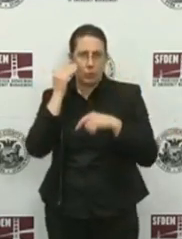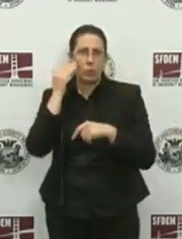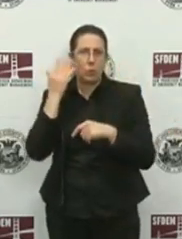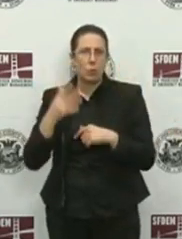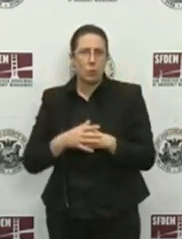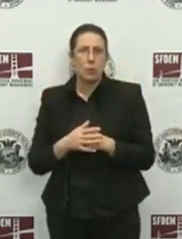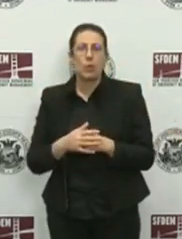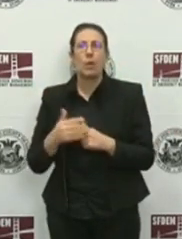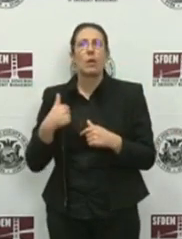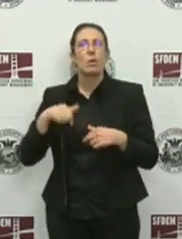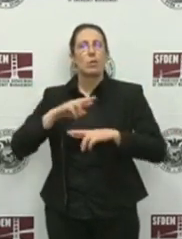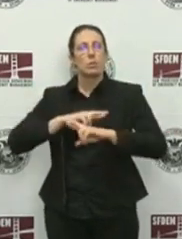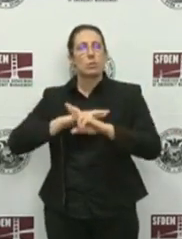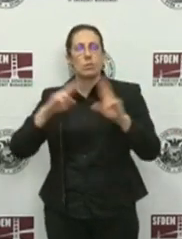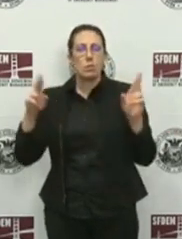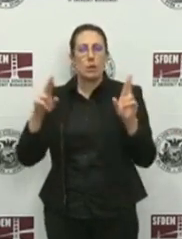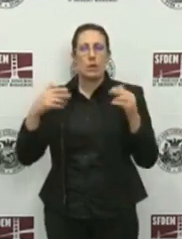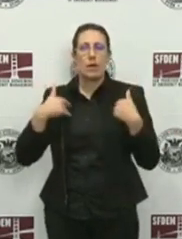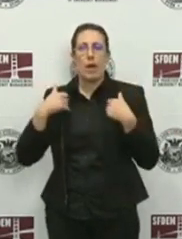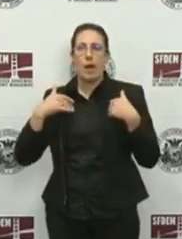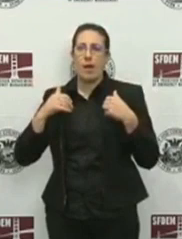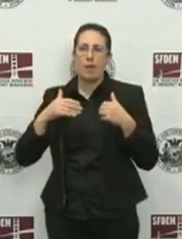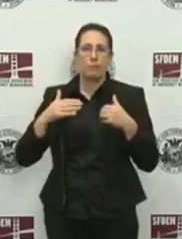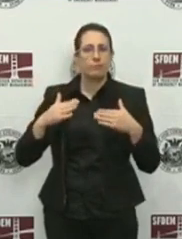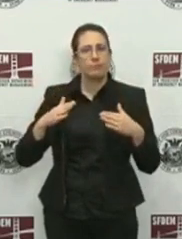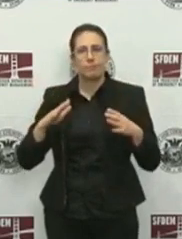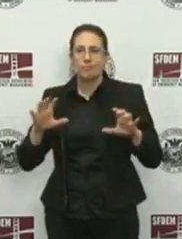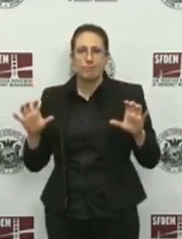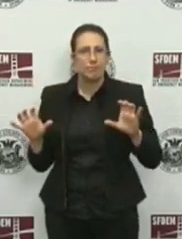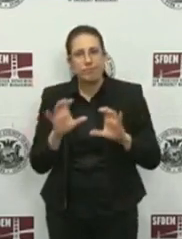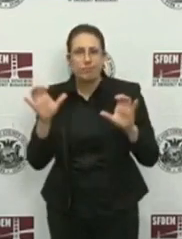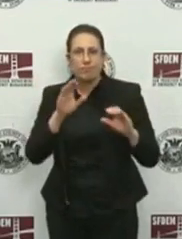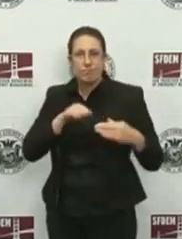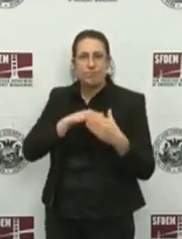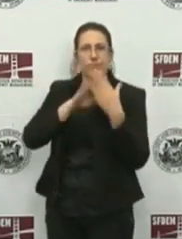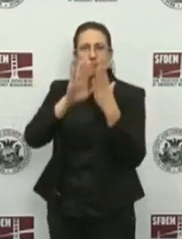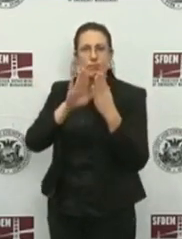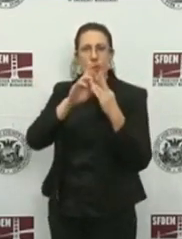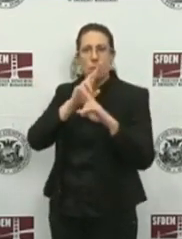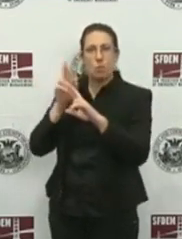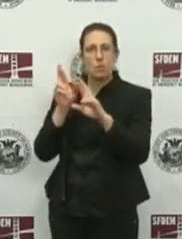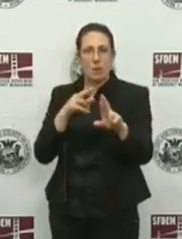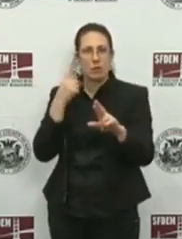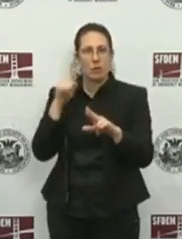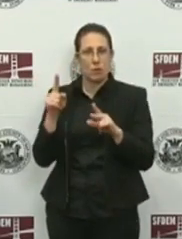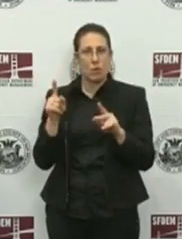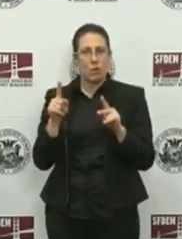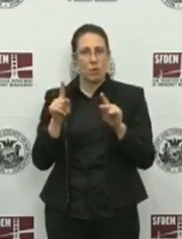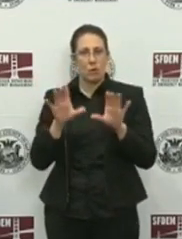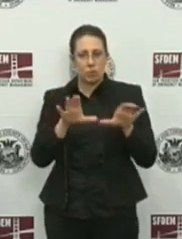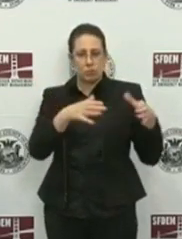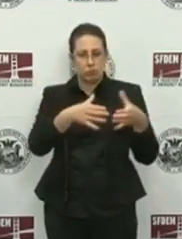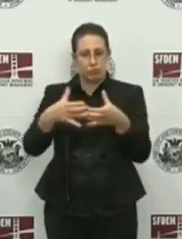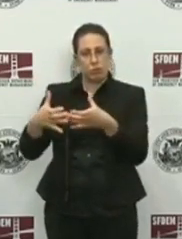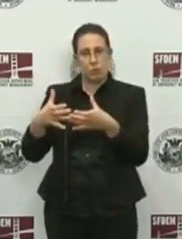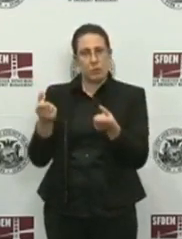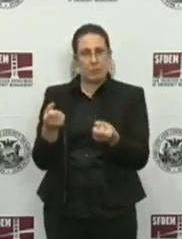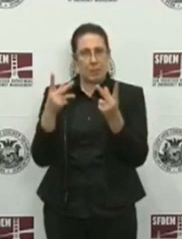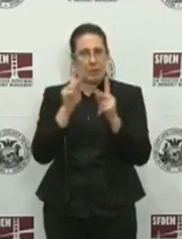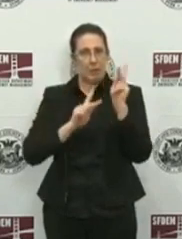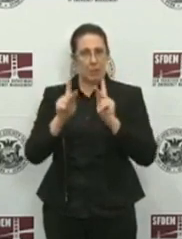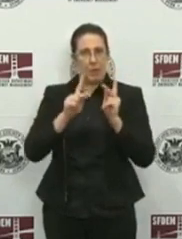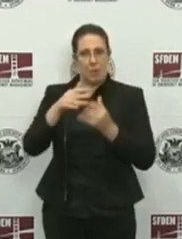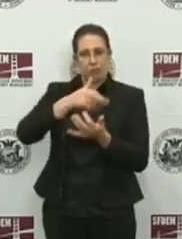provide aggressive responses, especially in congregate settings and high-risk populations, from the